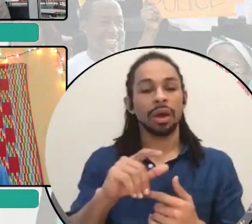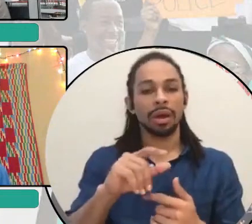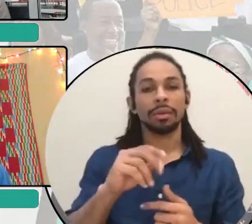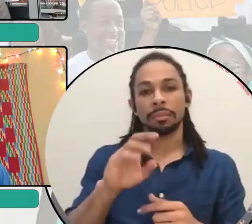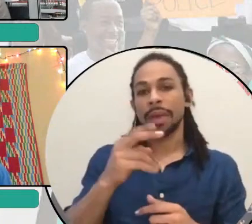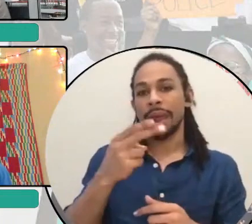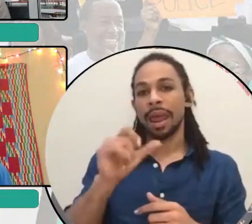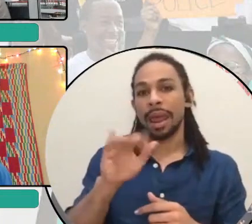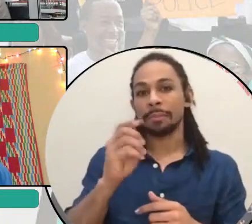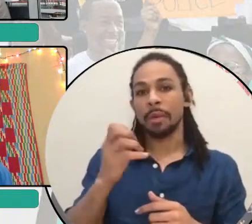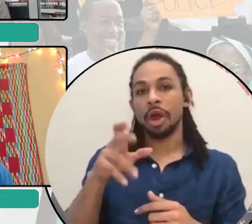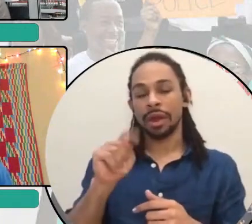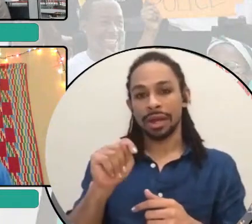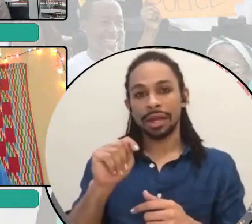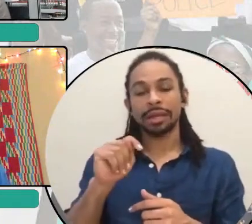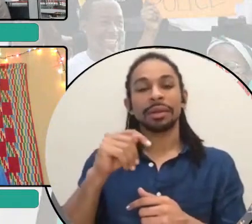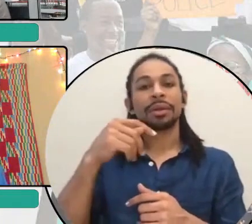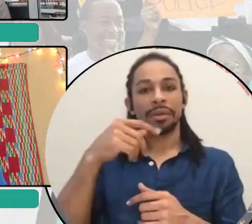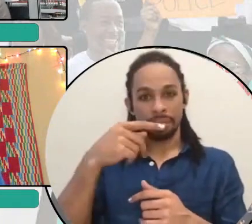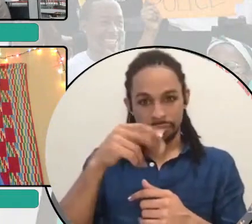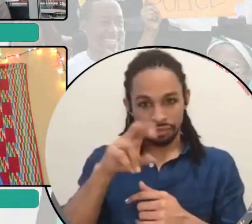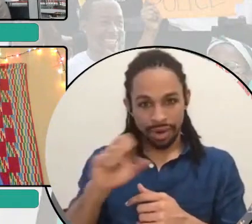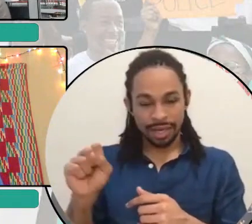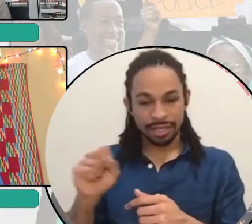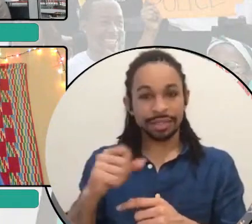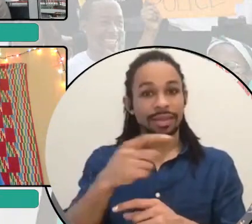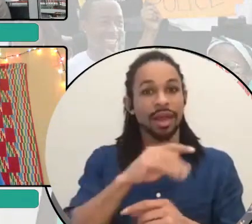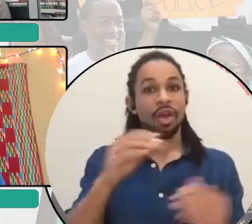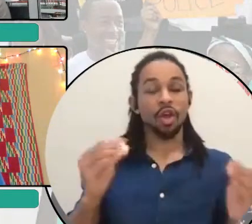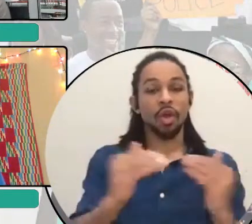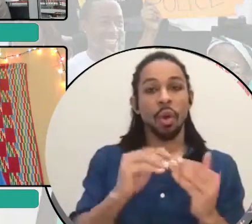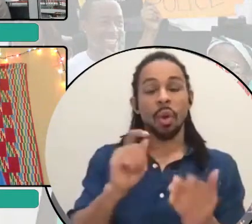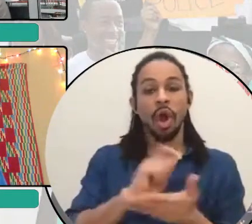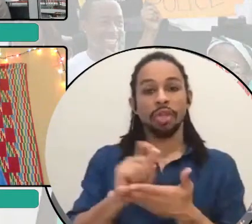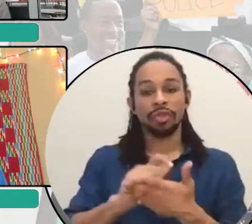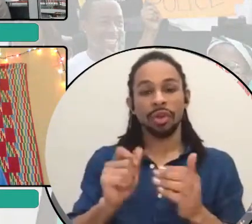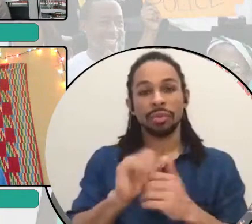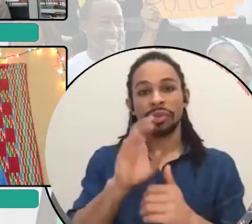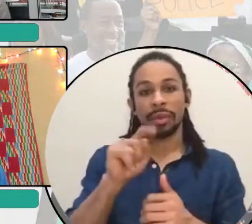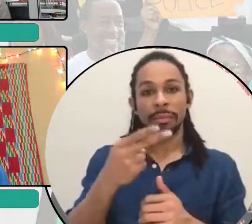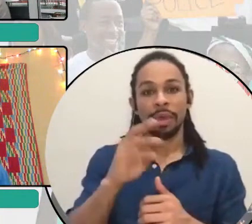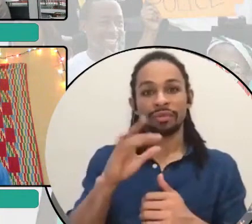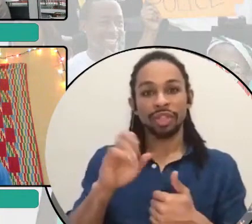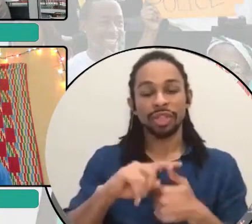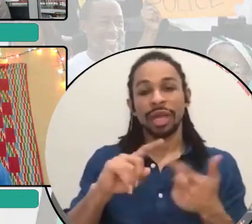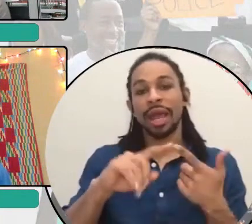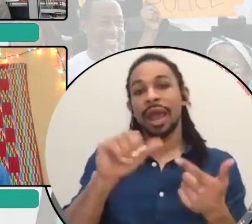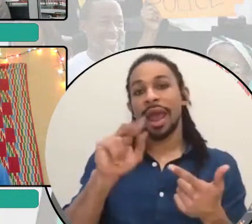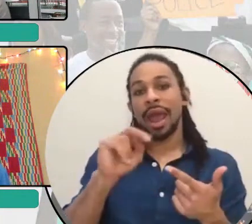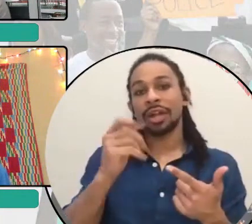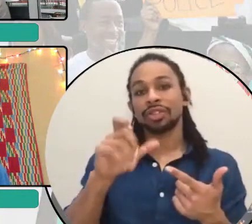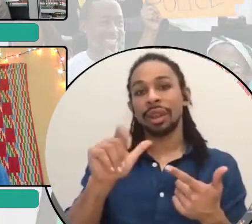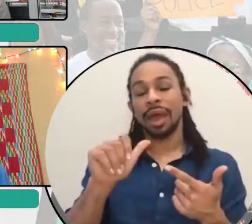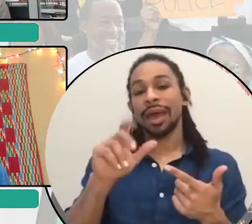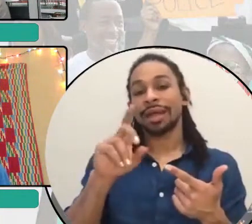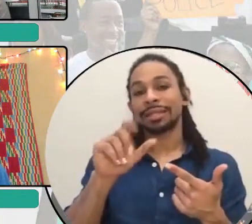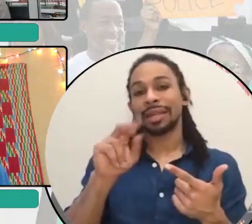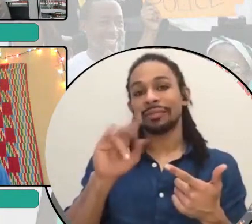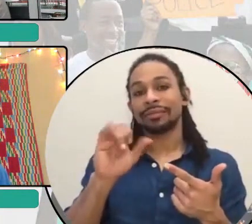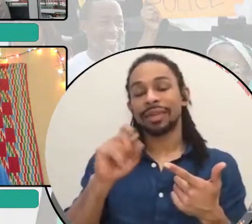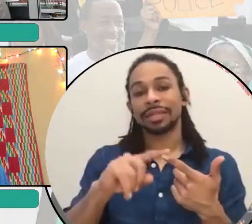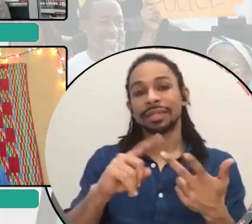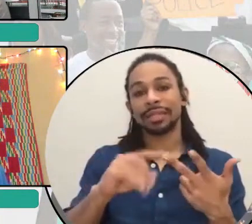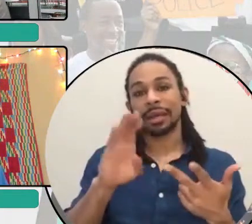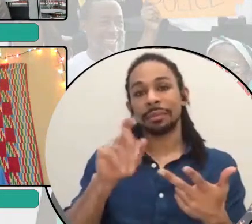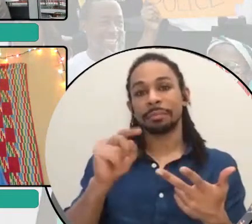Dent with Angela Davis, Beth Ritchie, and Erica Miners, grows out of her work as